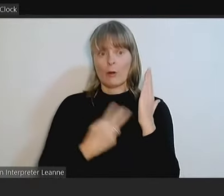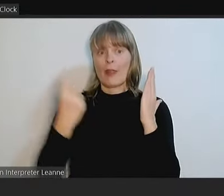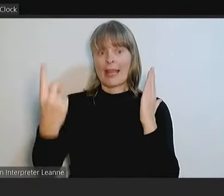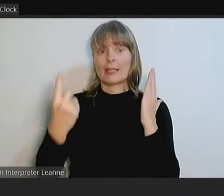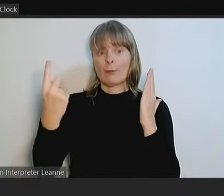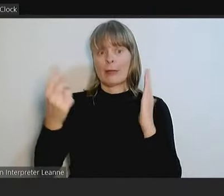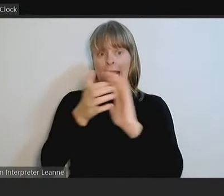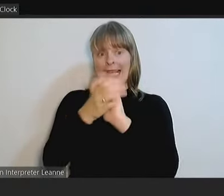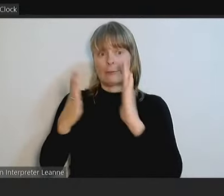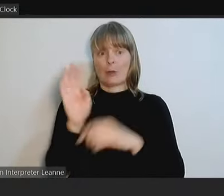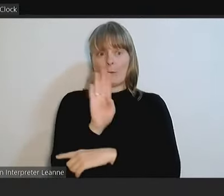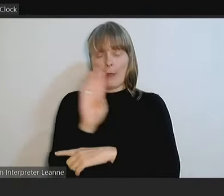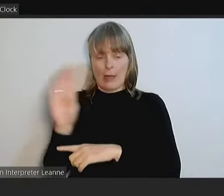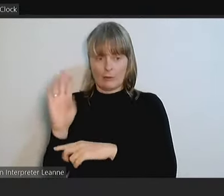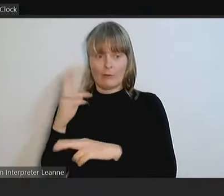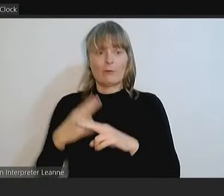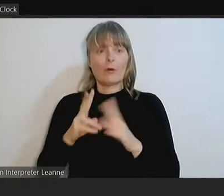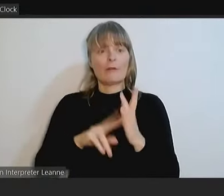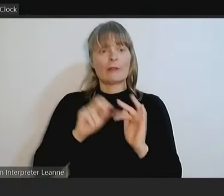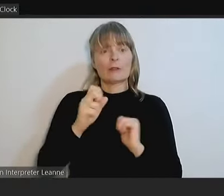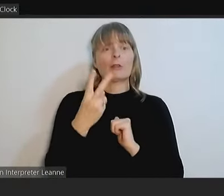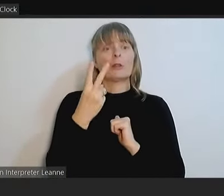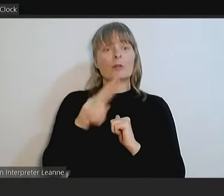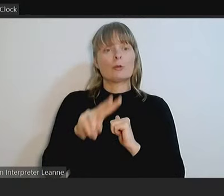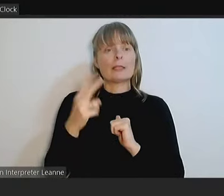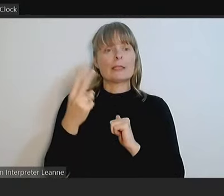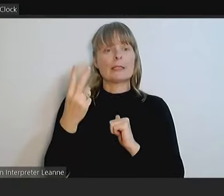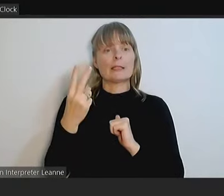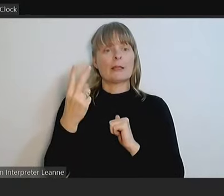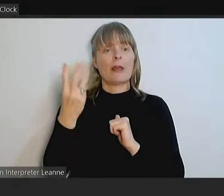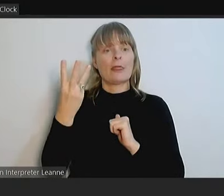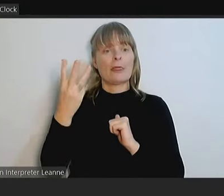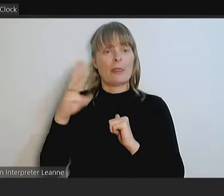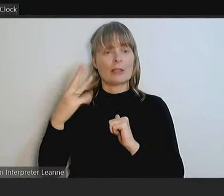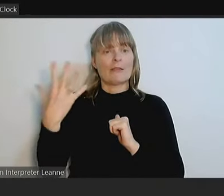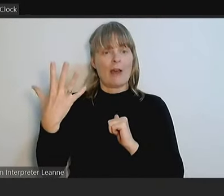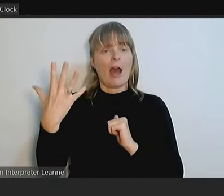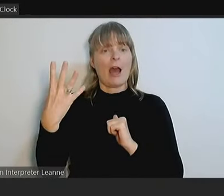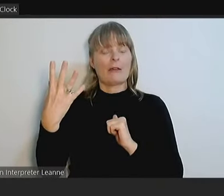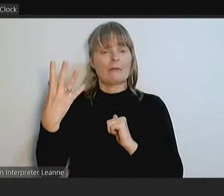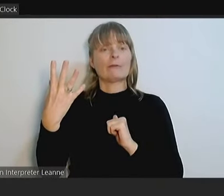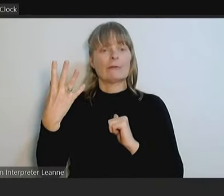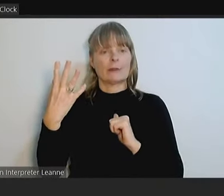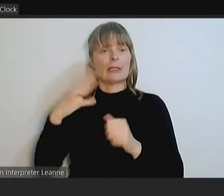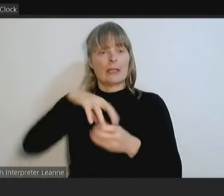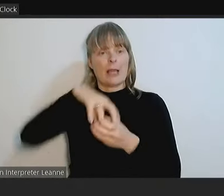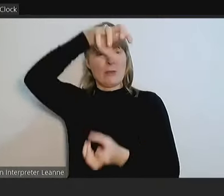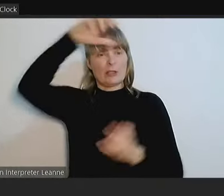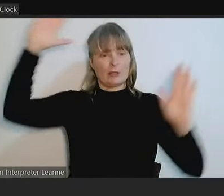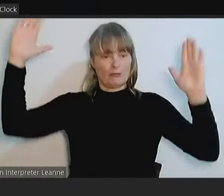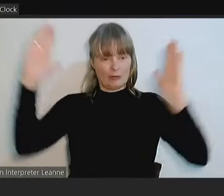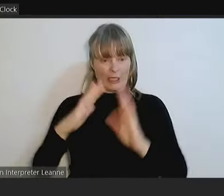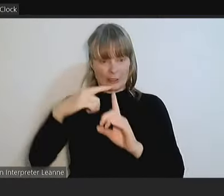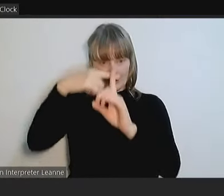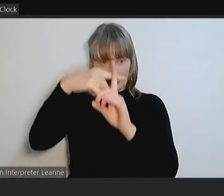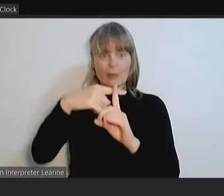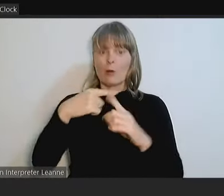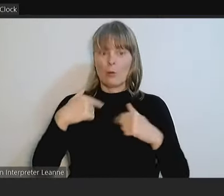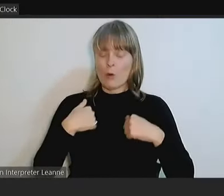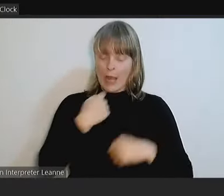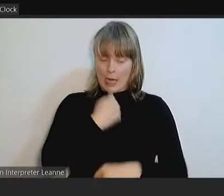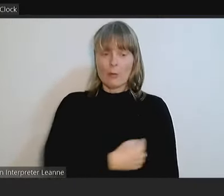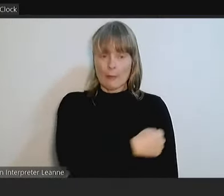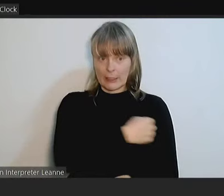for the Victorian 2035 emissions reduction target. So Council is committed to acting on the climate emergency. The